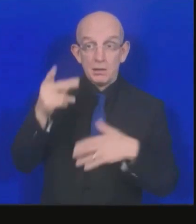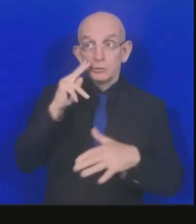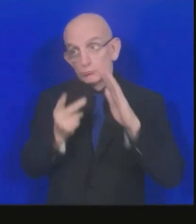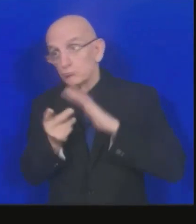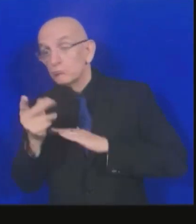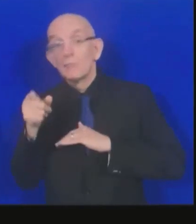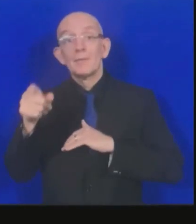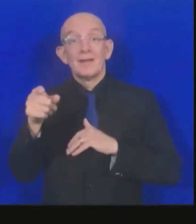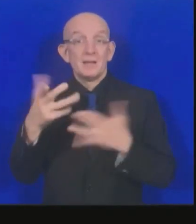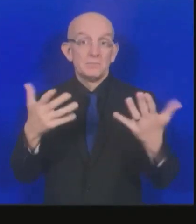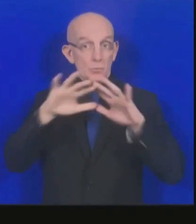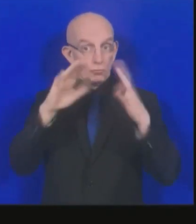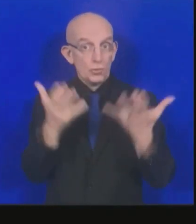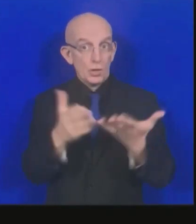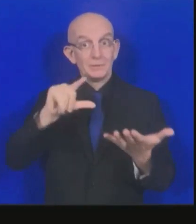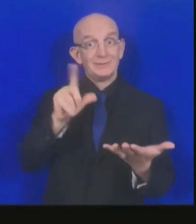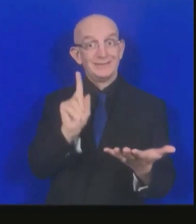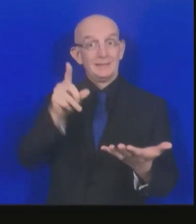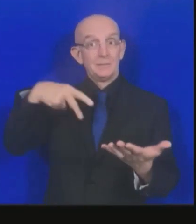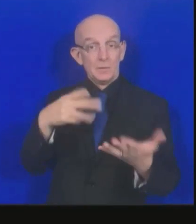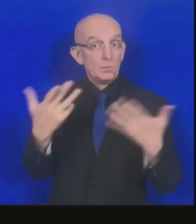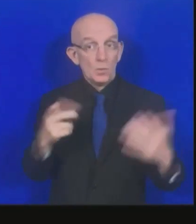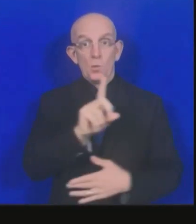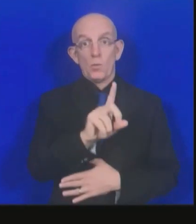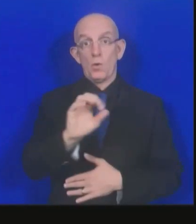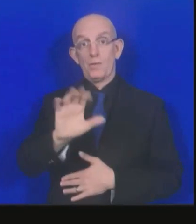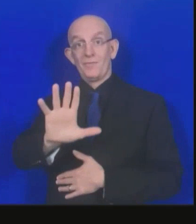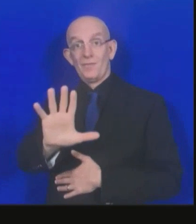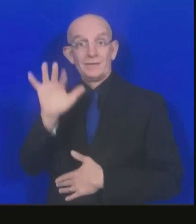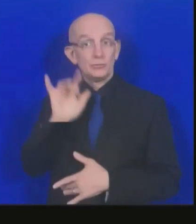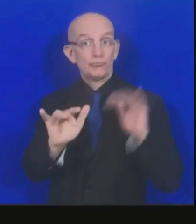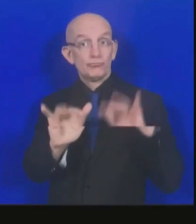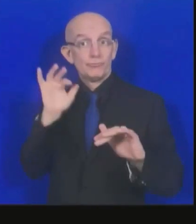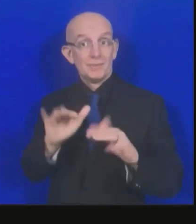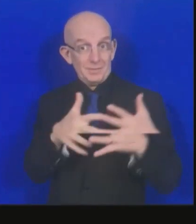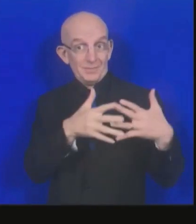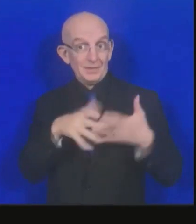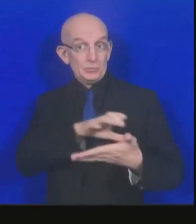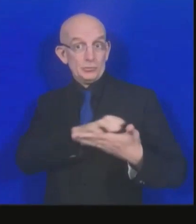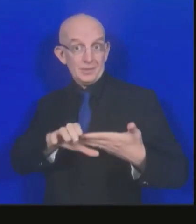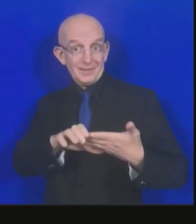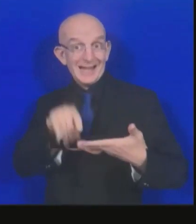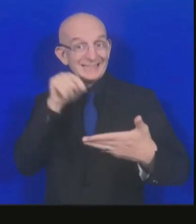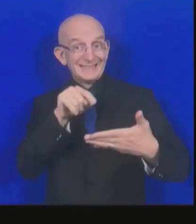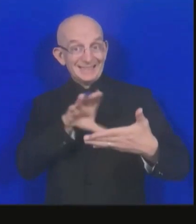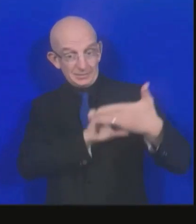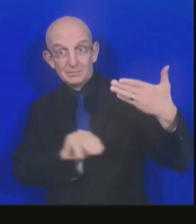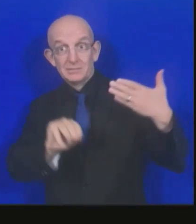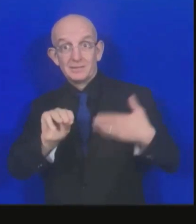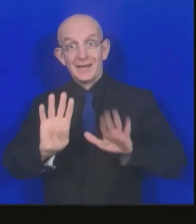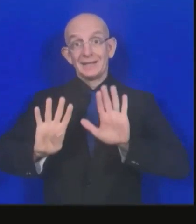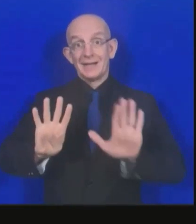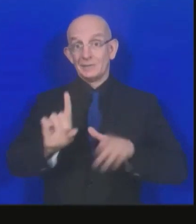Of this, trillion U.S. dollars is the public